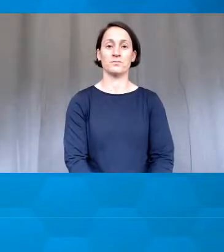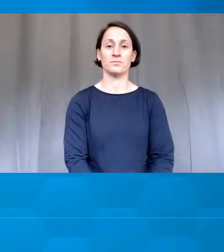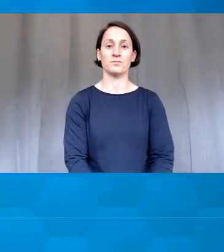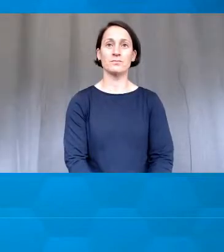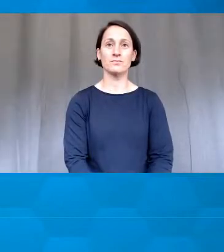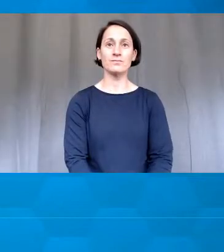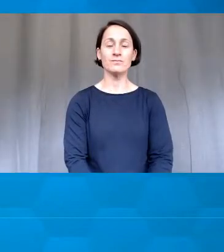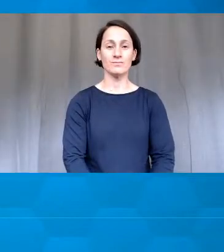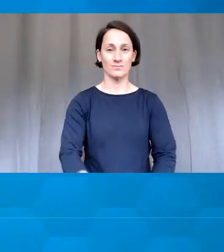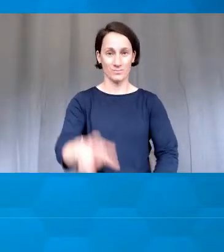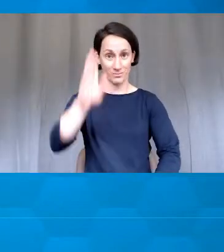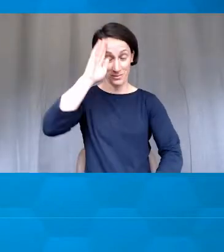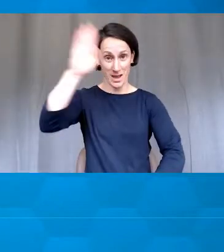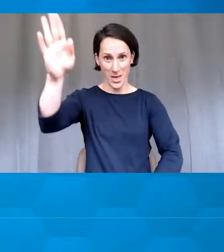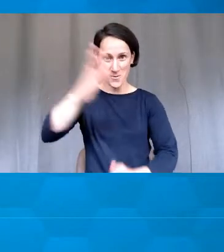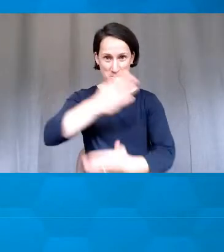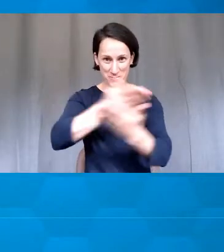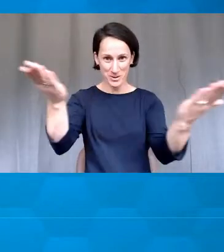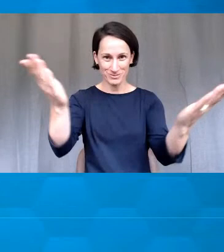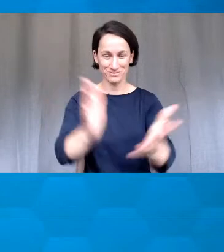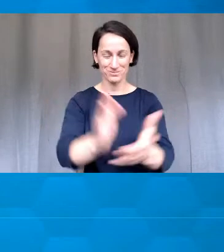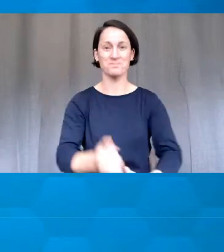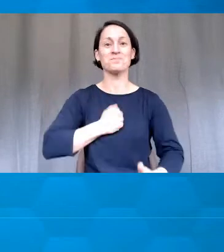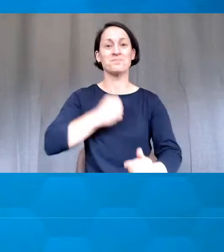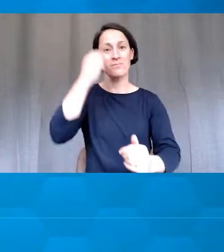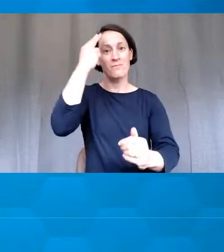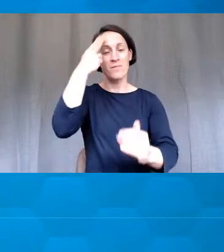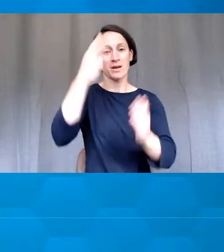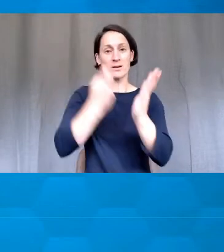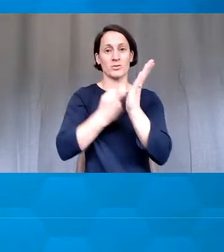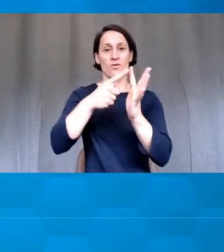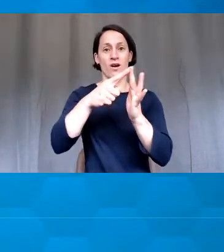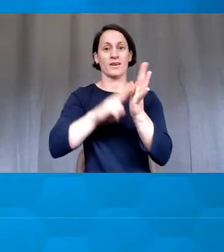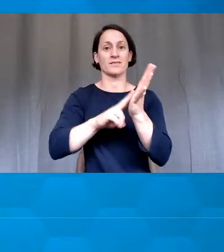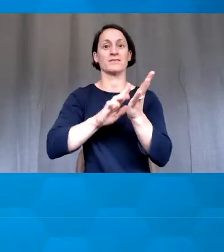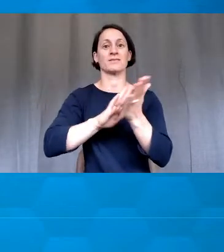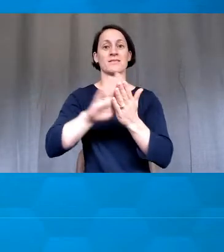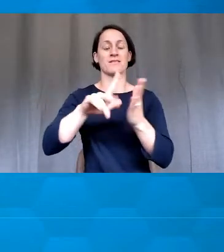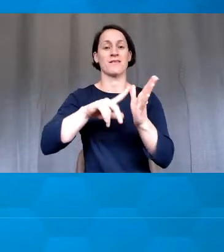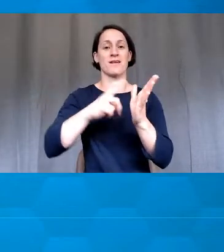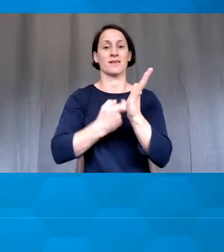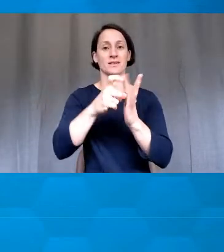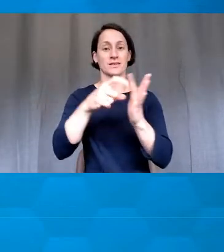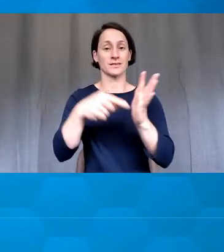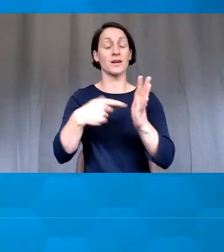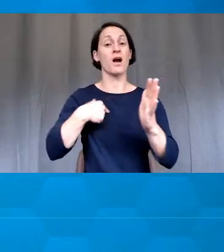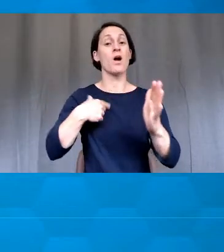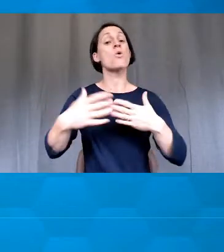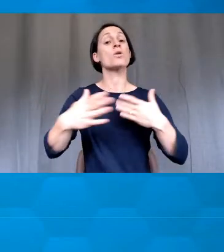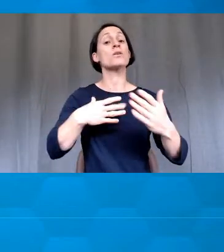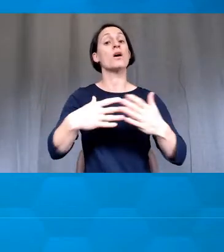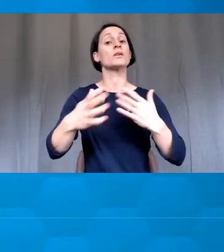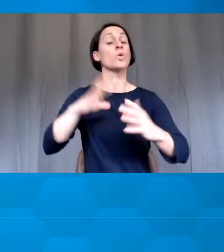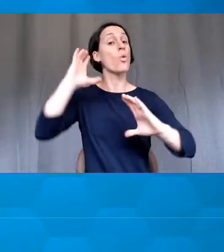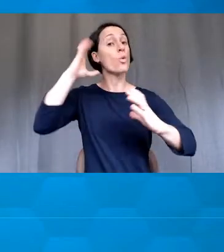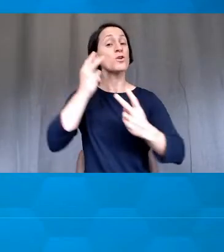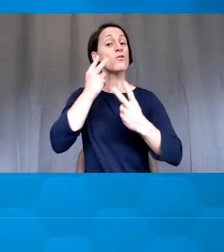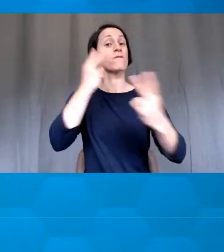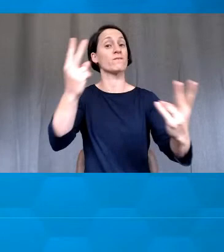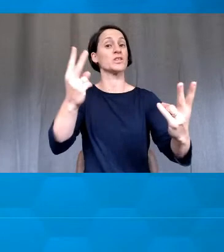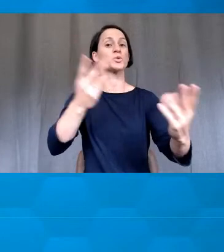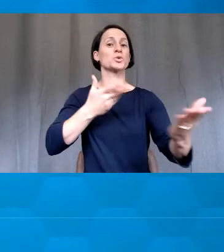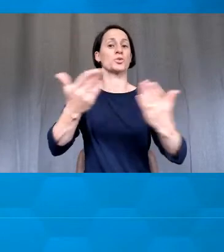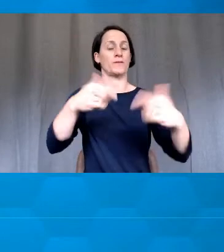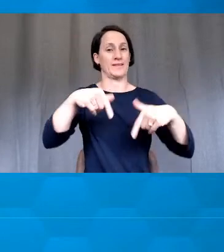Hello everyone. My name is Reinhardt. I manage the audio visual services and technologies on campus.